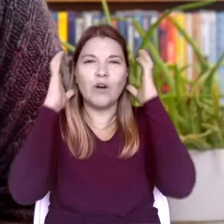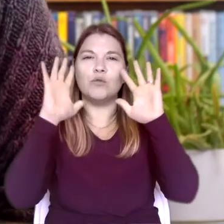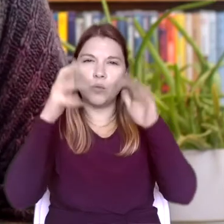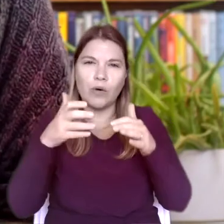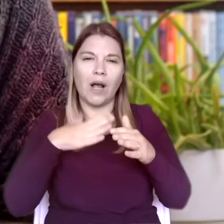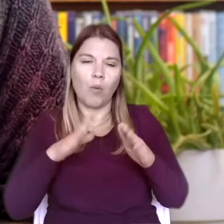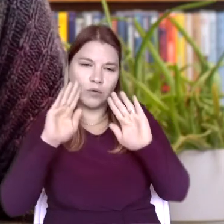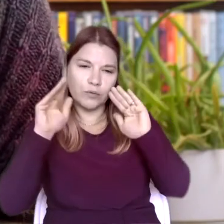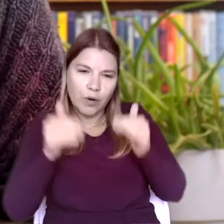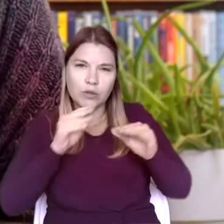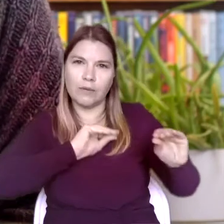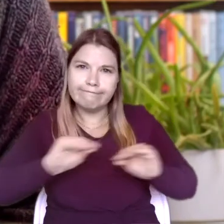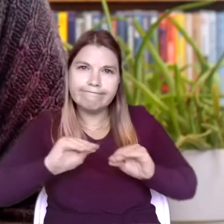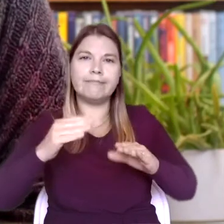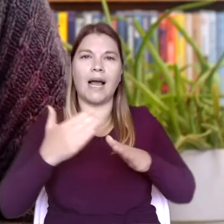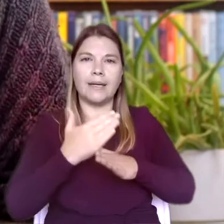on today.